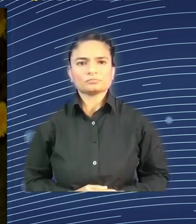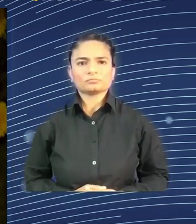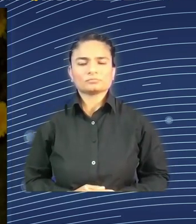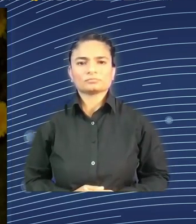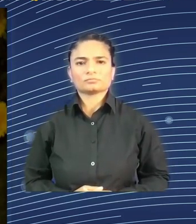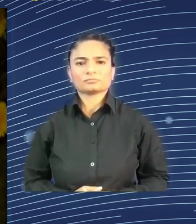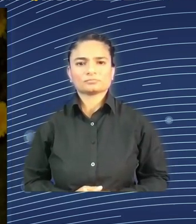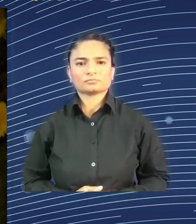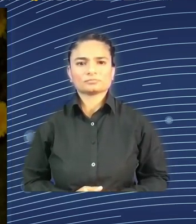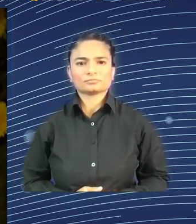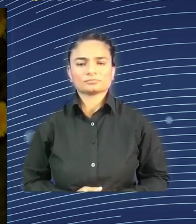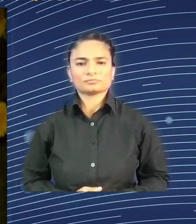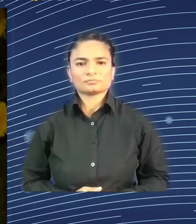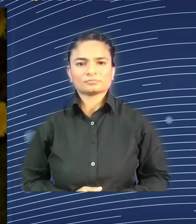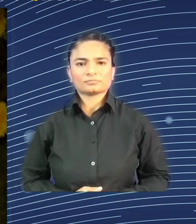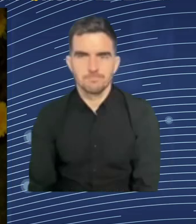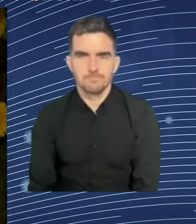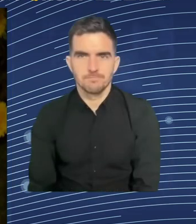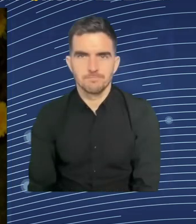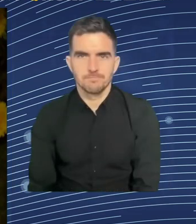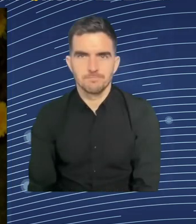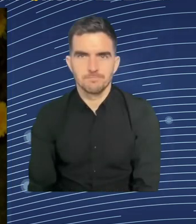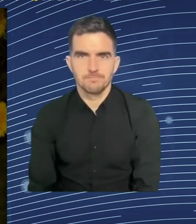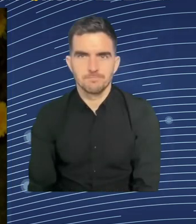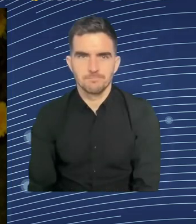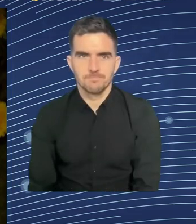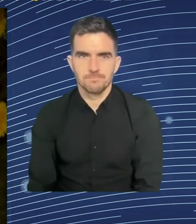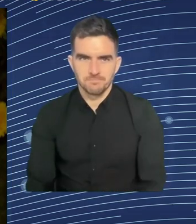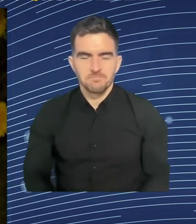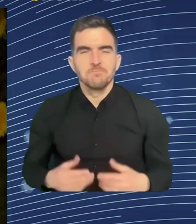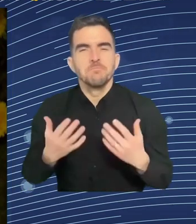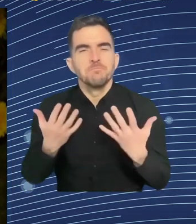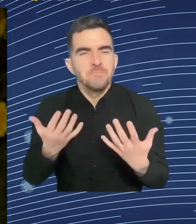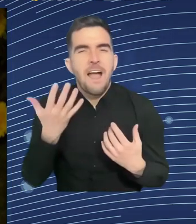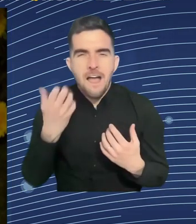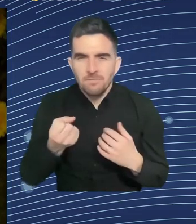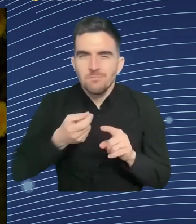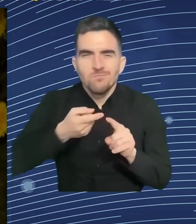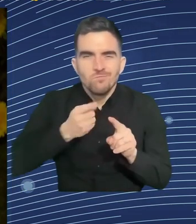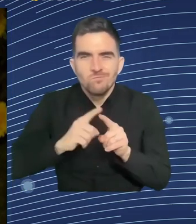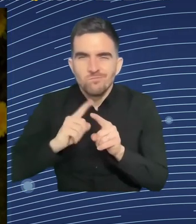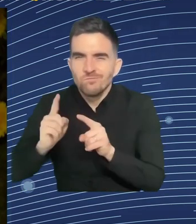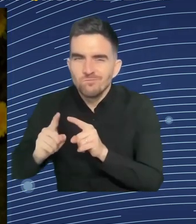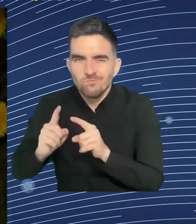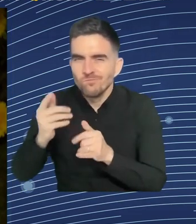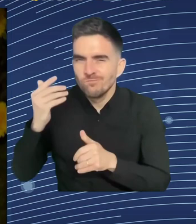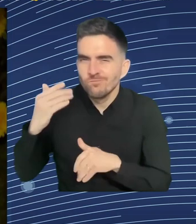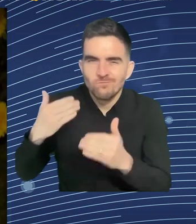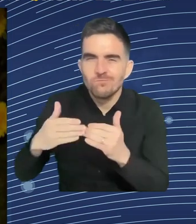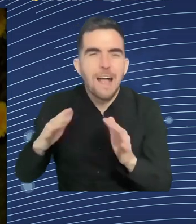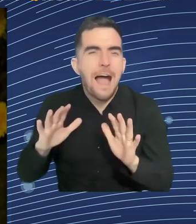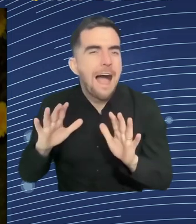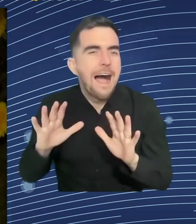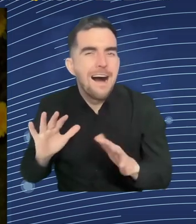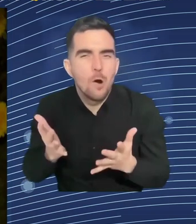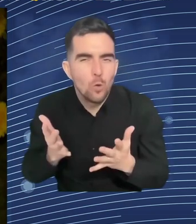AI can be used to solve social and environmental issues. You have to build more multidisciplinary curriculum so that